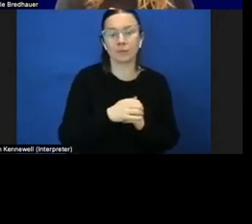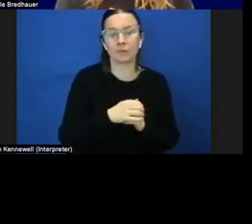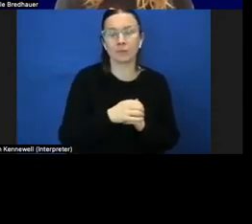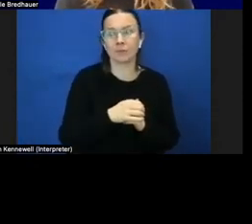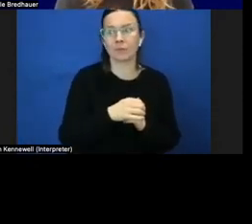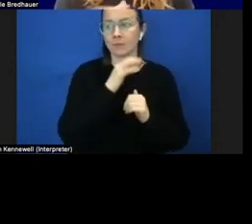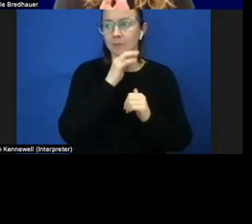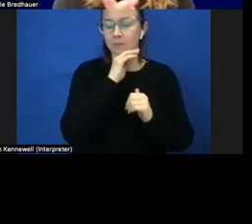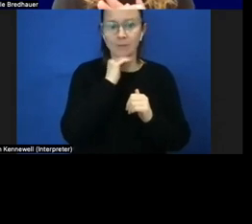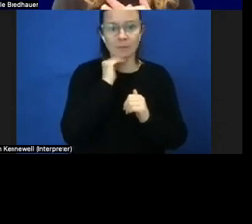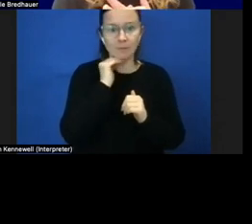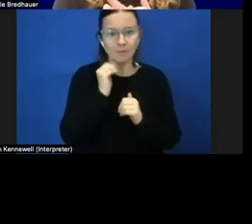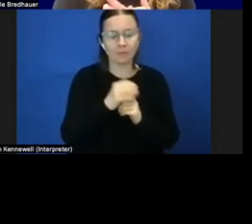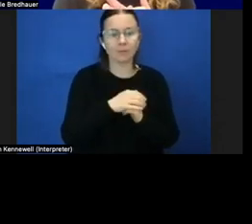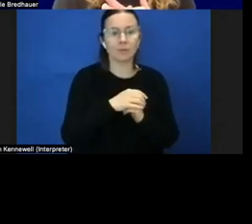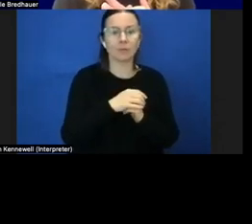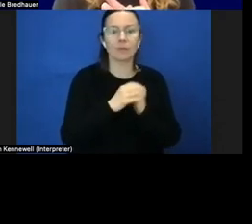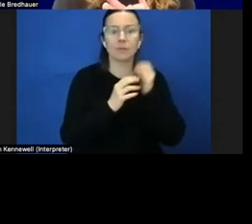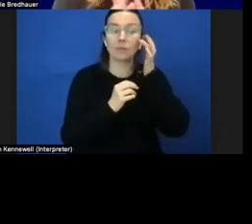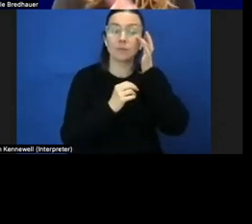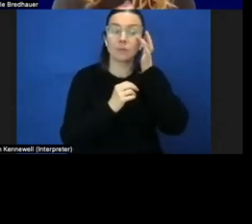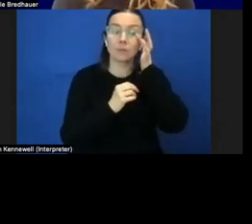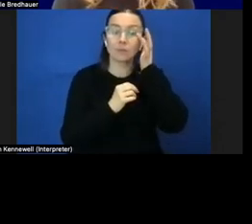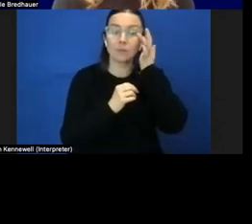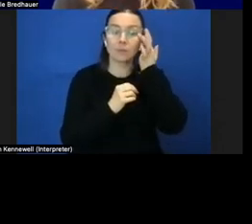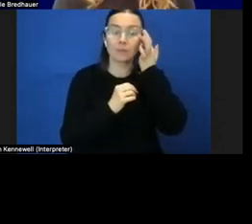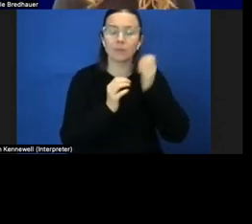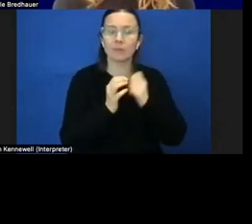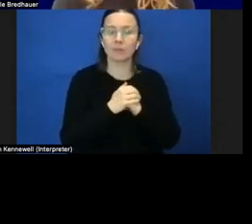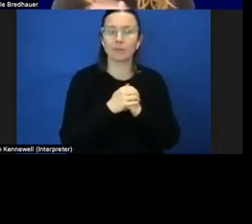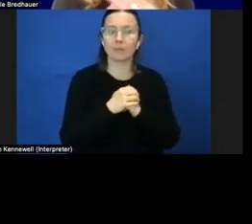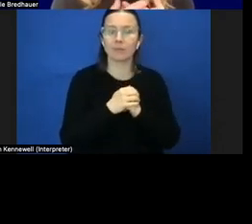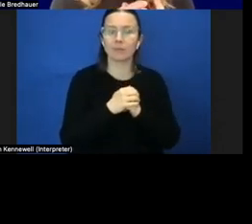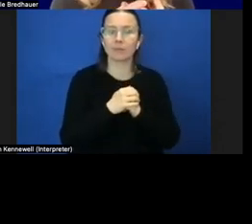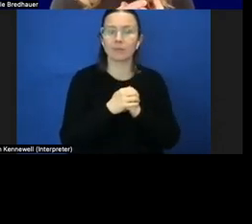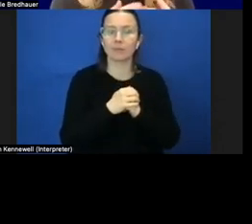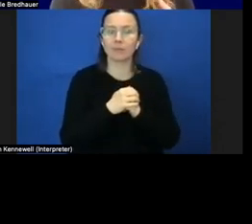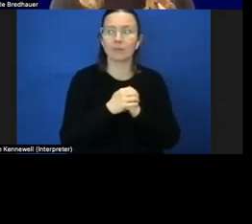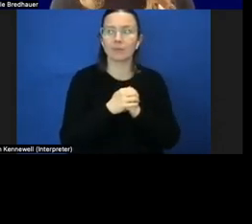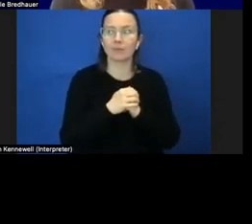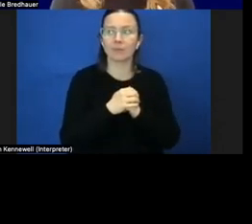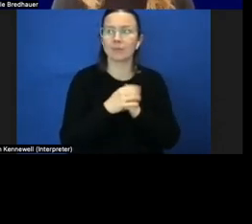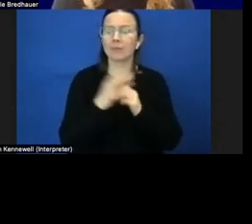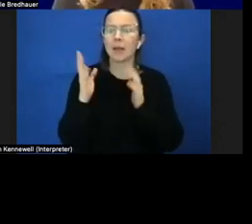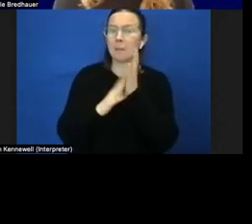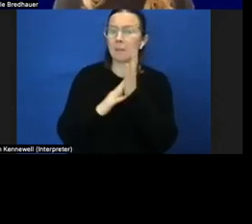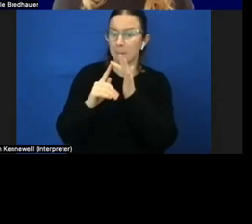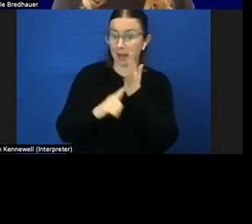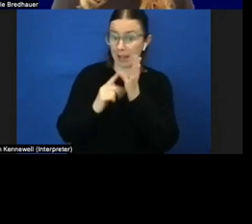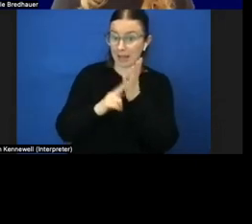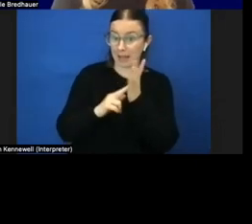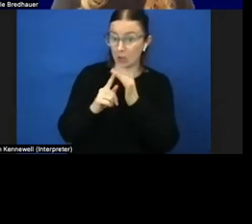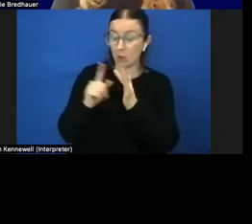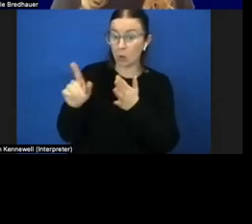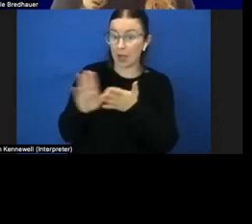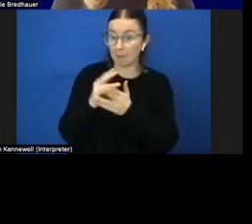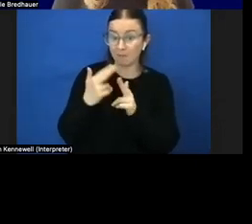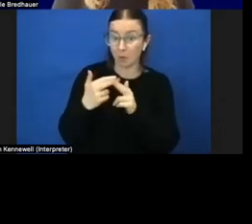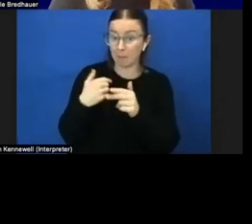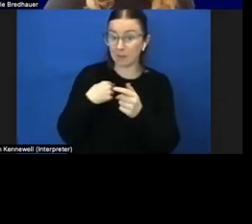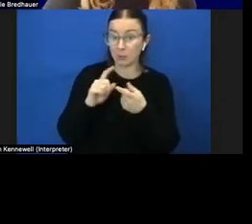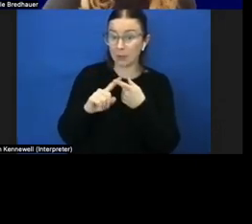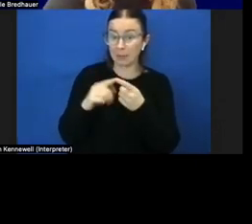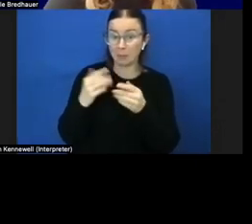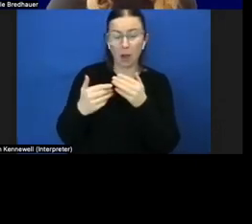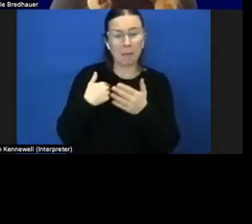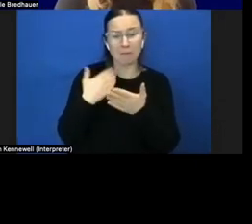um oh i'm melanie are happy for me to keep going i'm very mindful